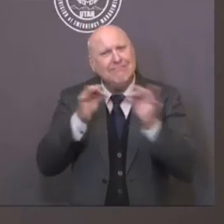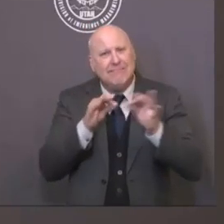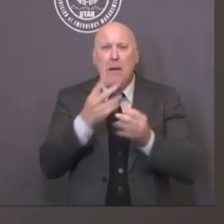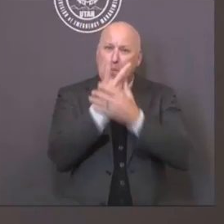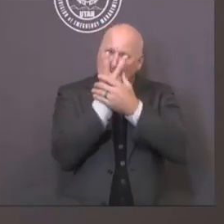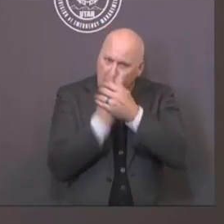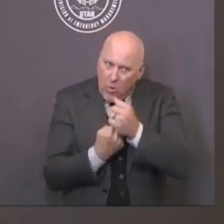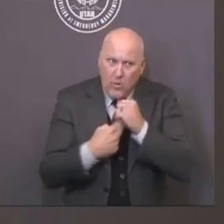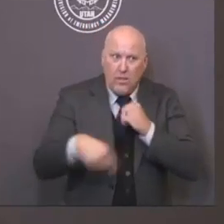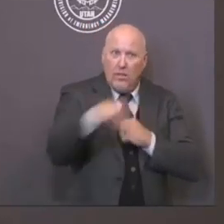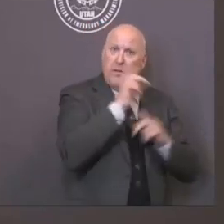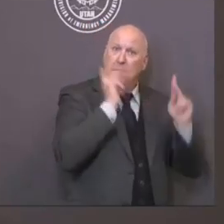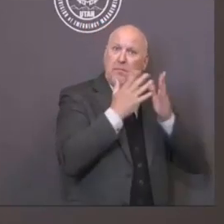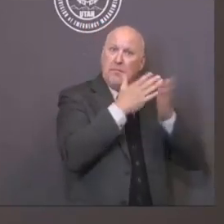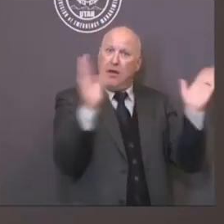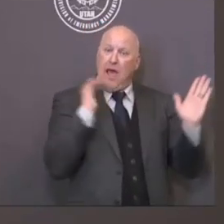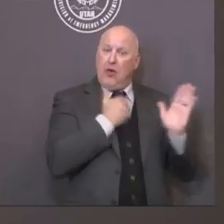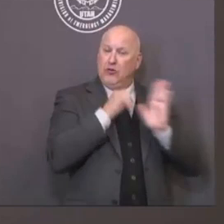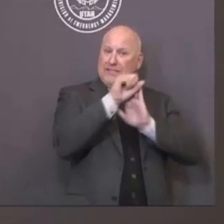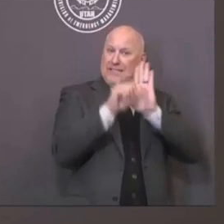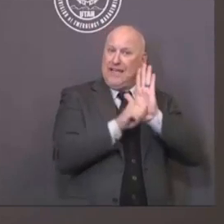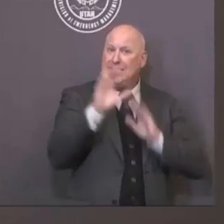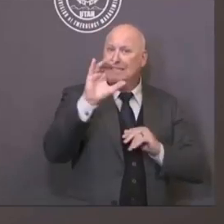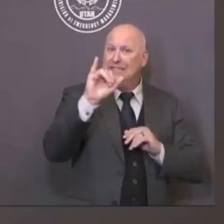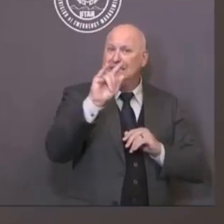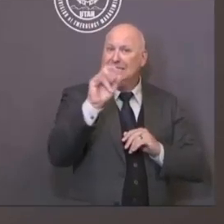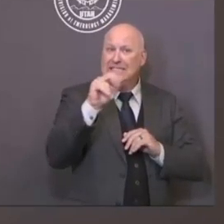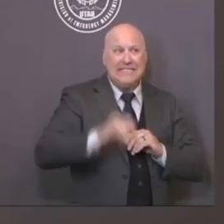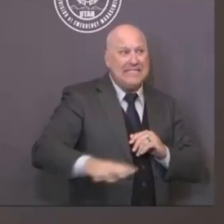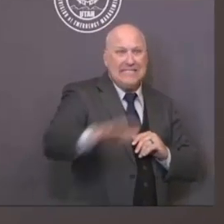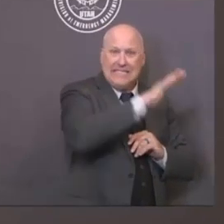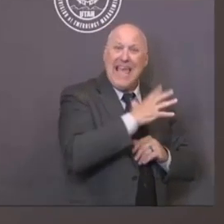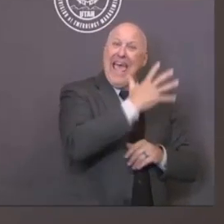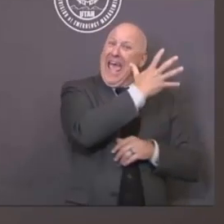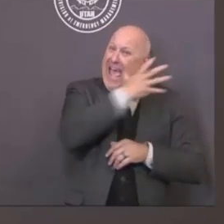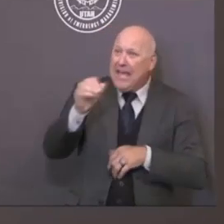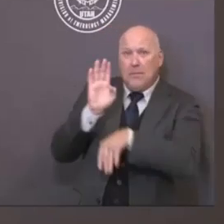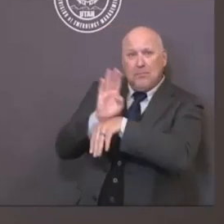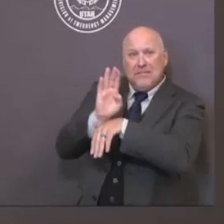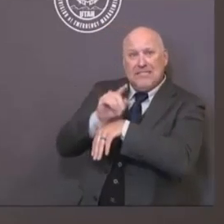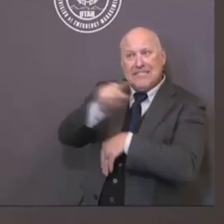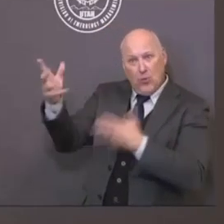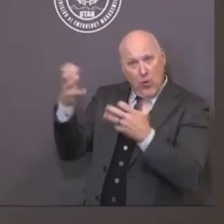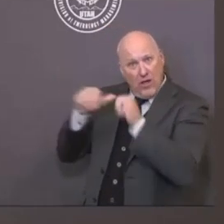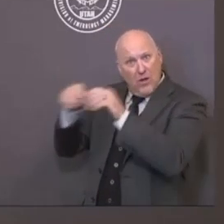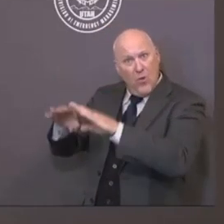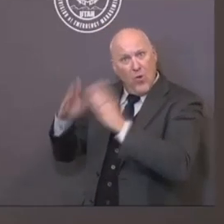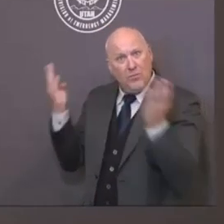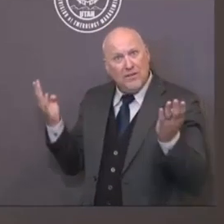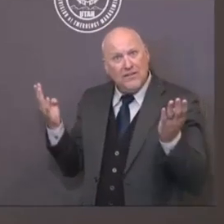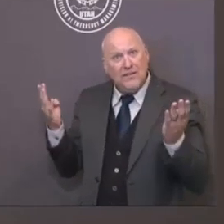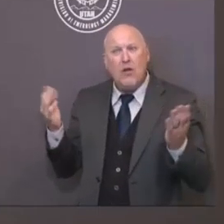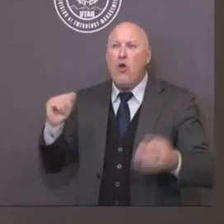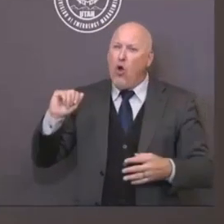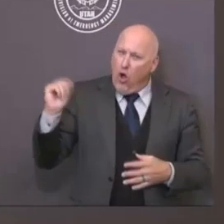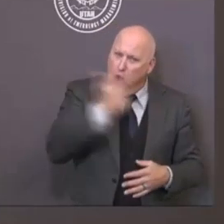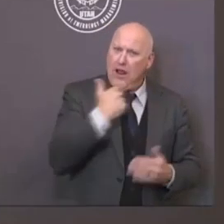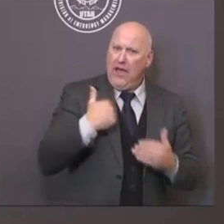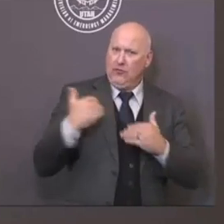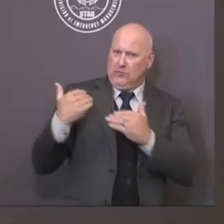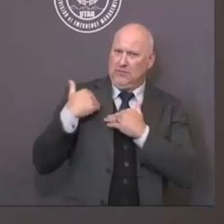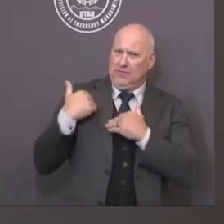consensus by many different groups out there that this is wise protocol for us all to follow.